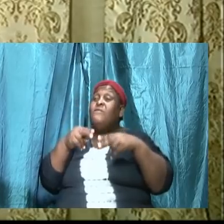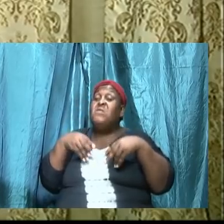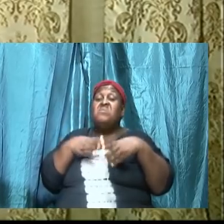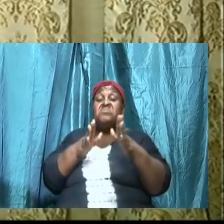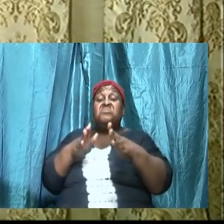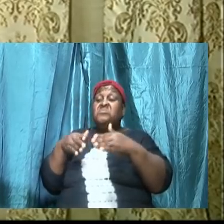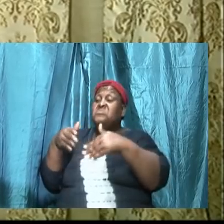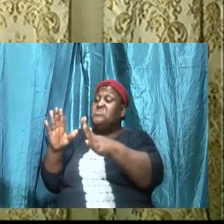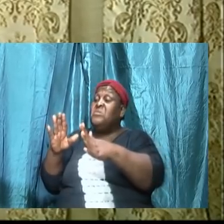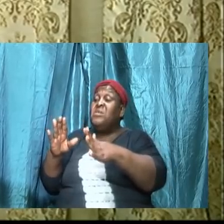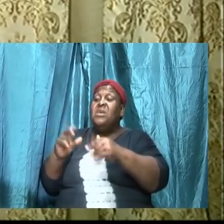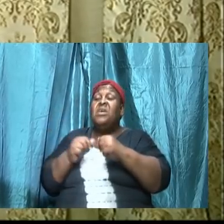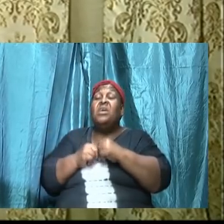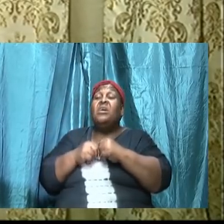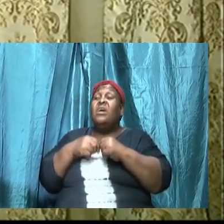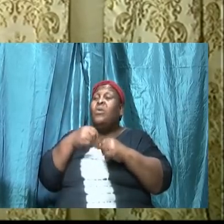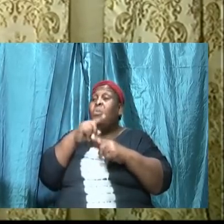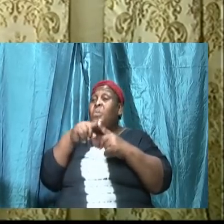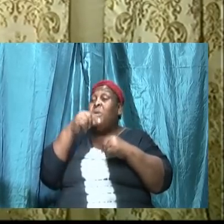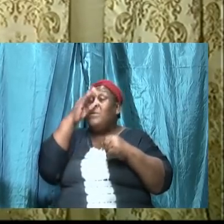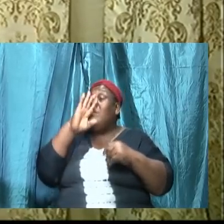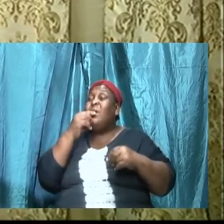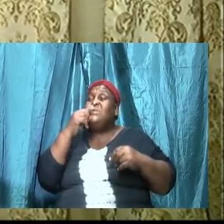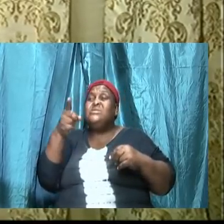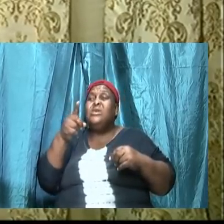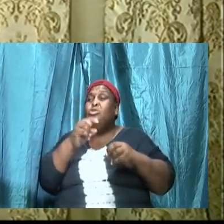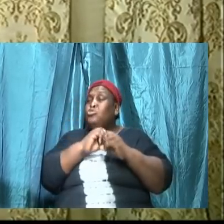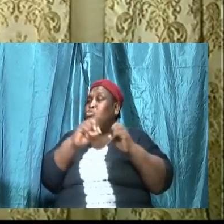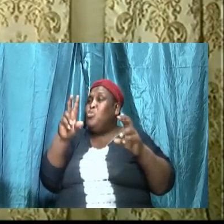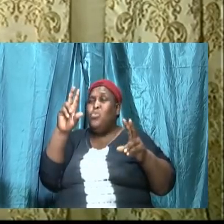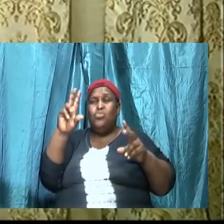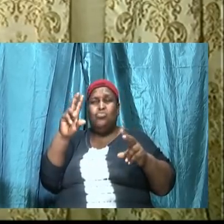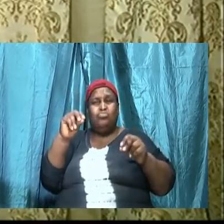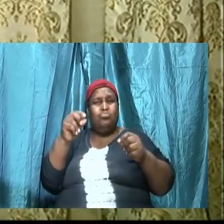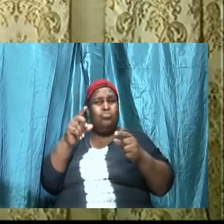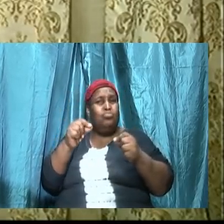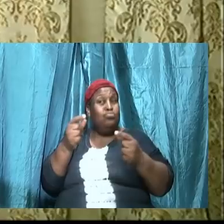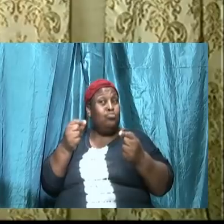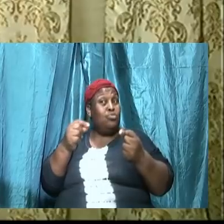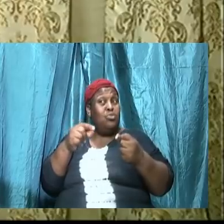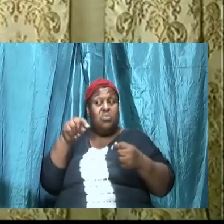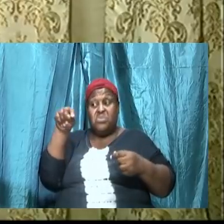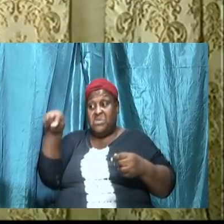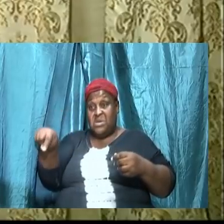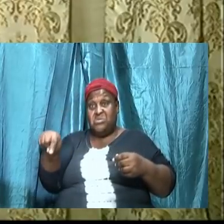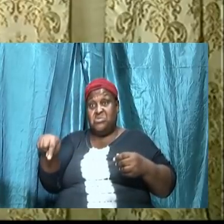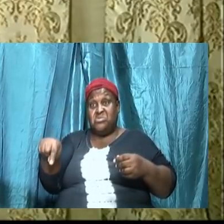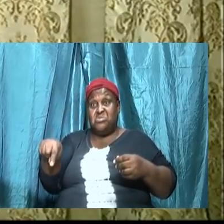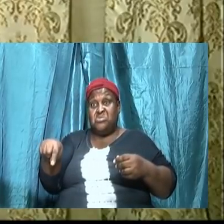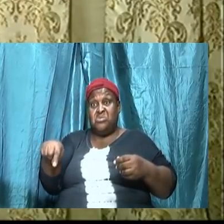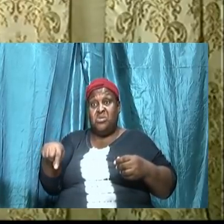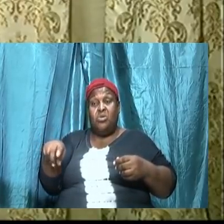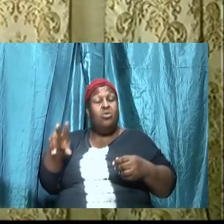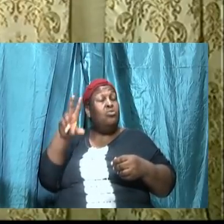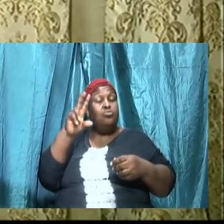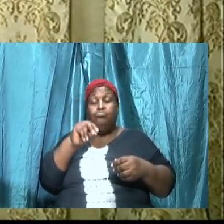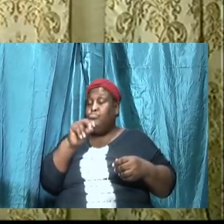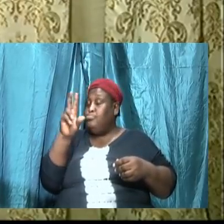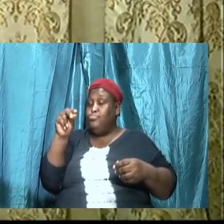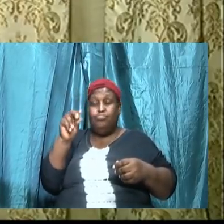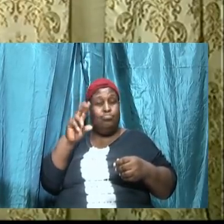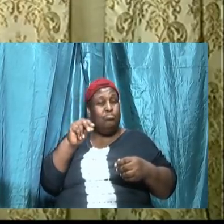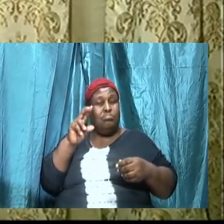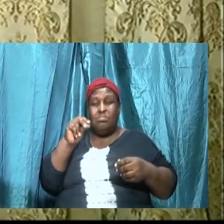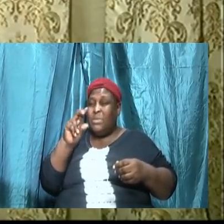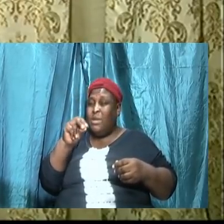don't do this it's not just because he is God and I just anything I want to say and you have to do it. No. He